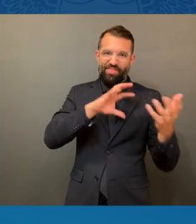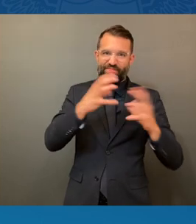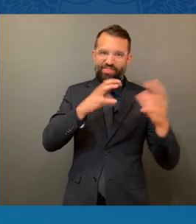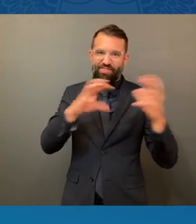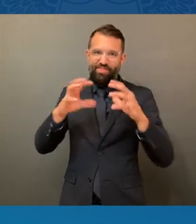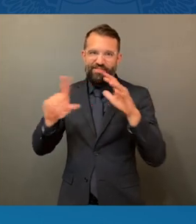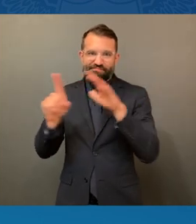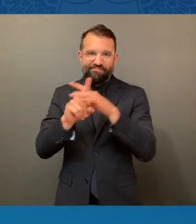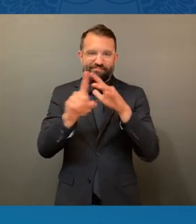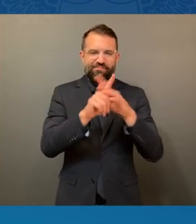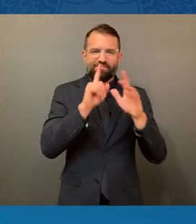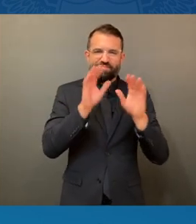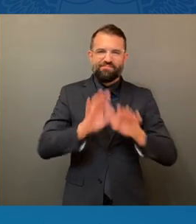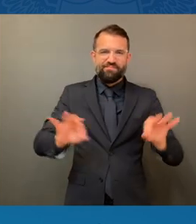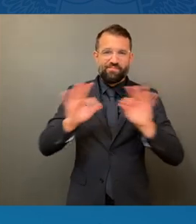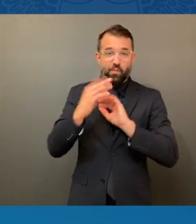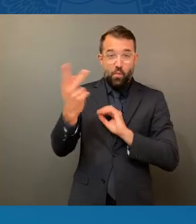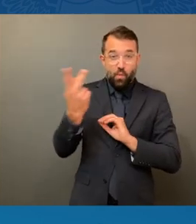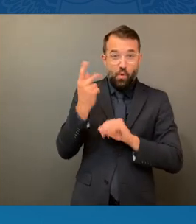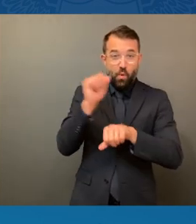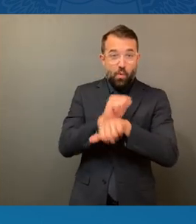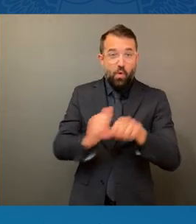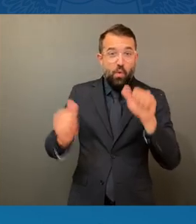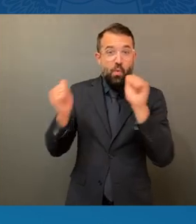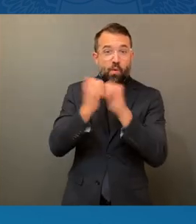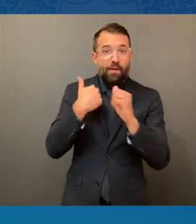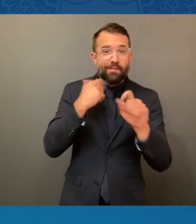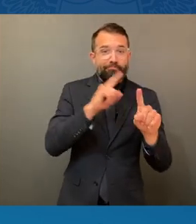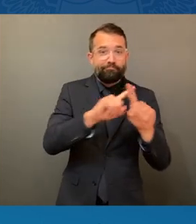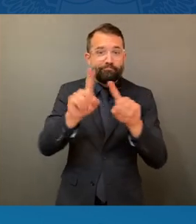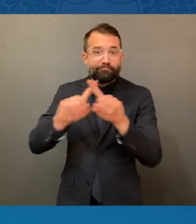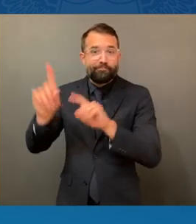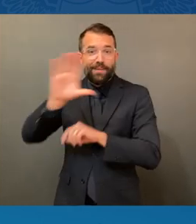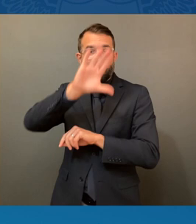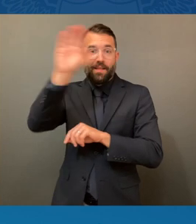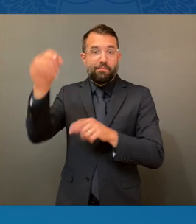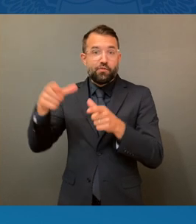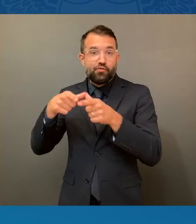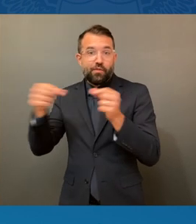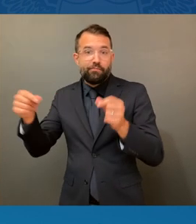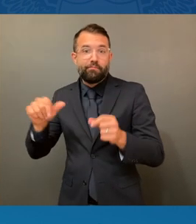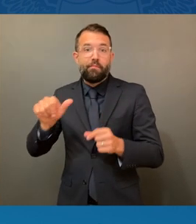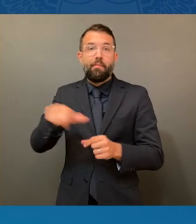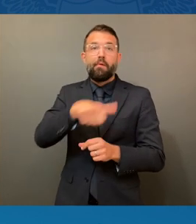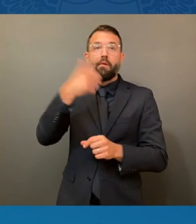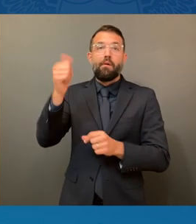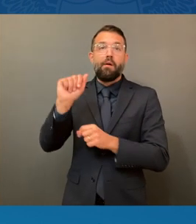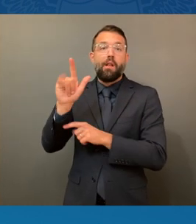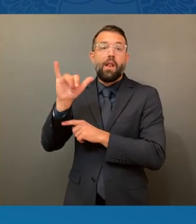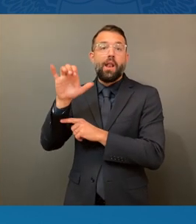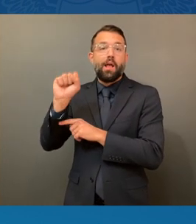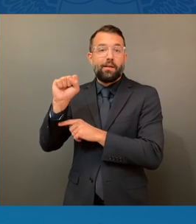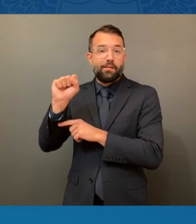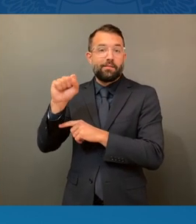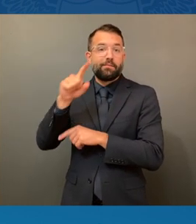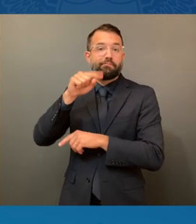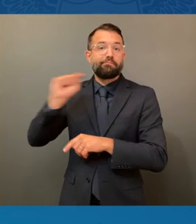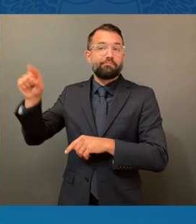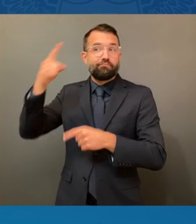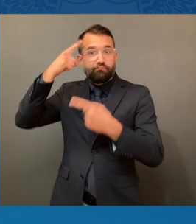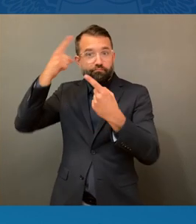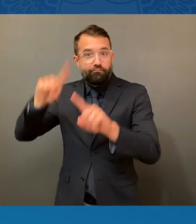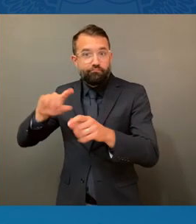companies is a critical time. And with the passage of the legislation so immediate and